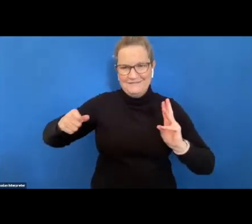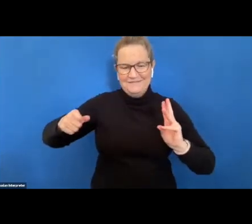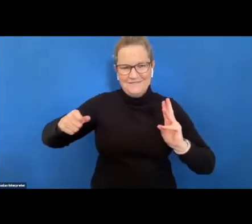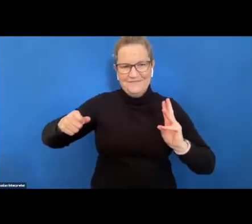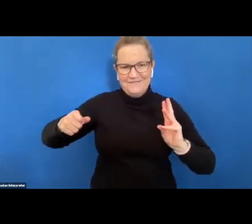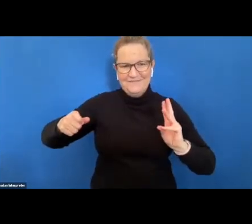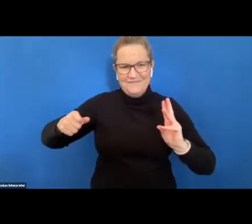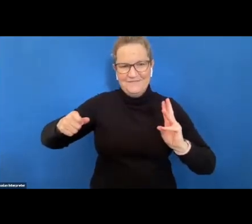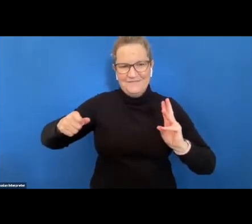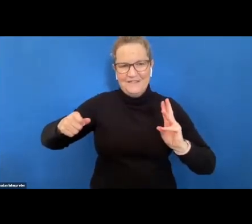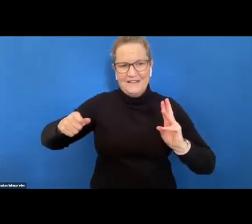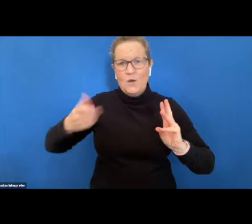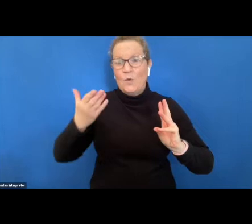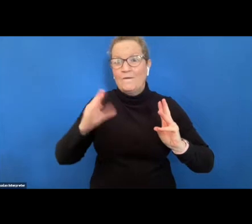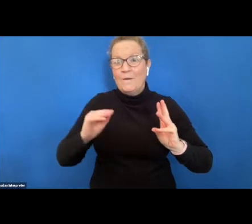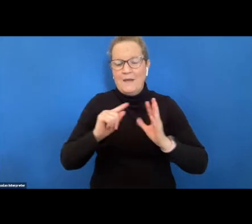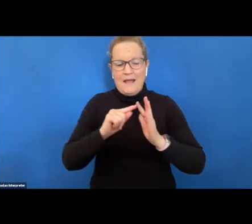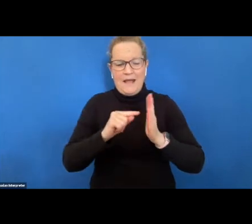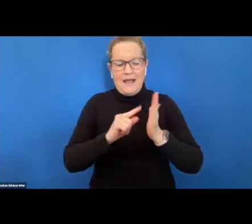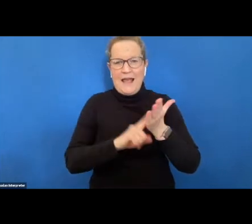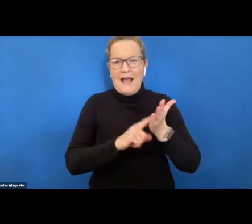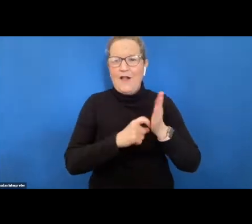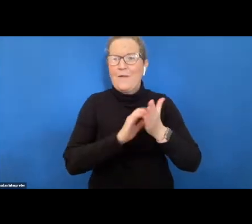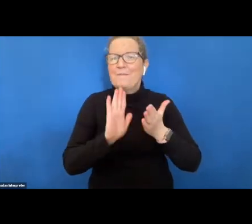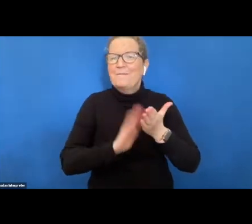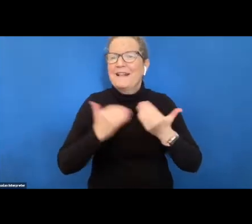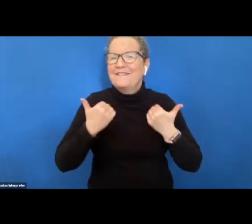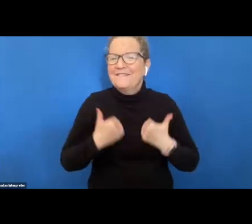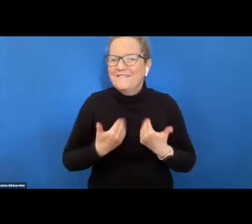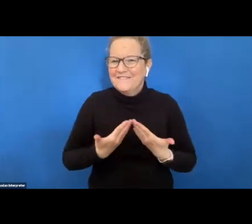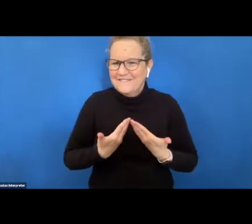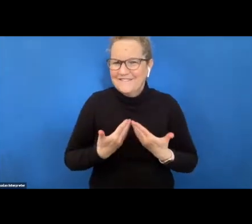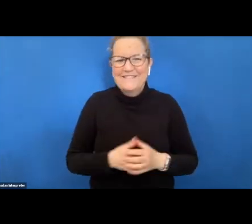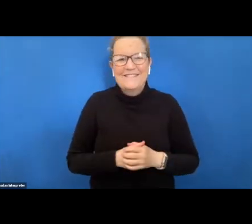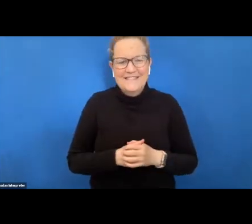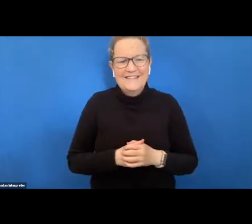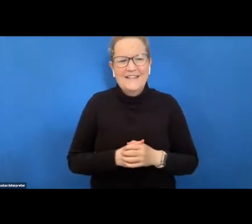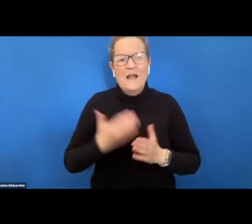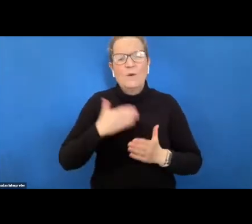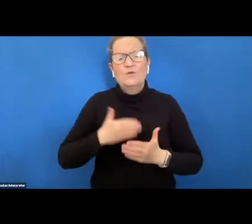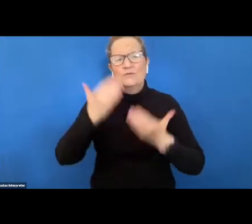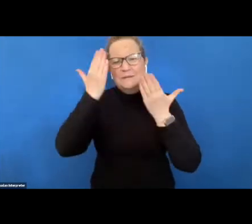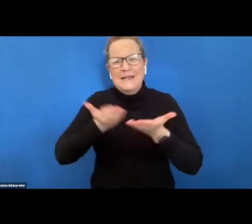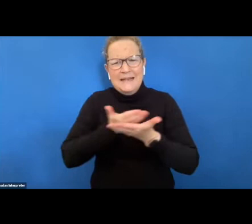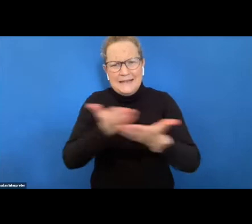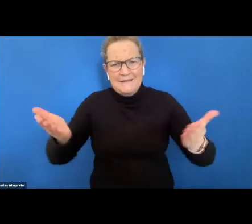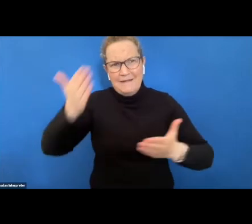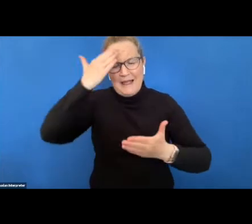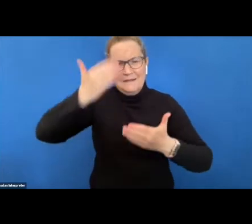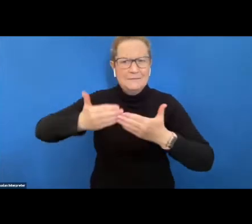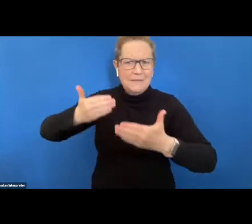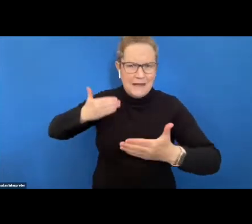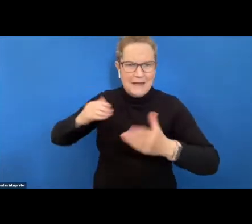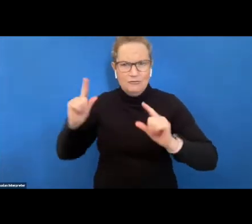i'm dialing in from beautiful eltham up here um and i'd like to pay my respects to elders past present and emerging and